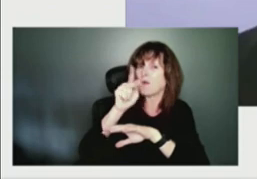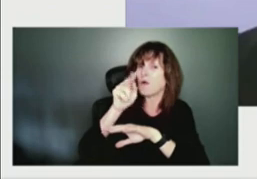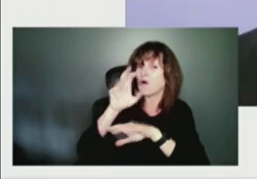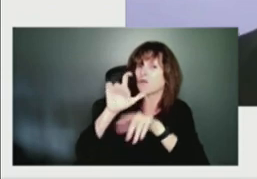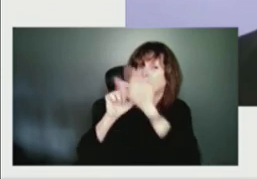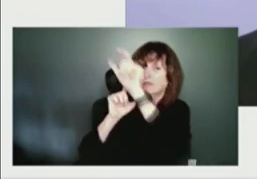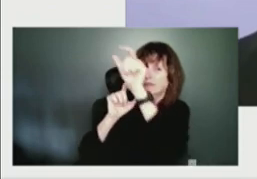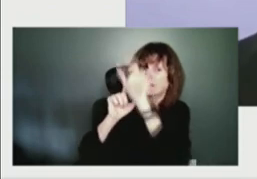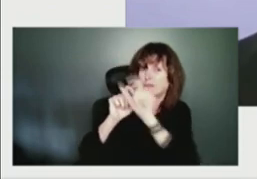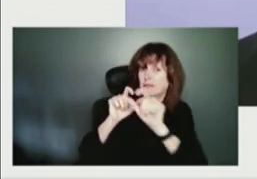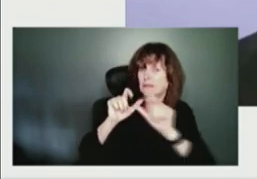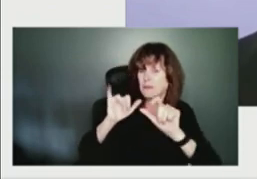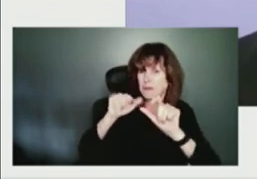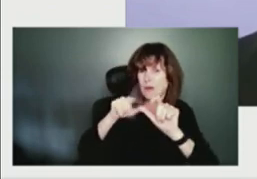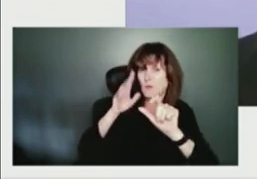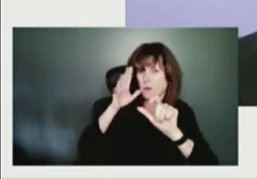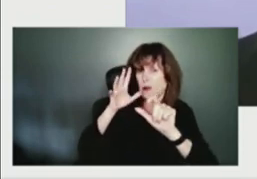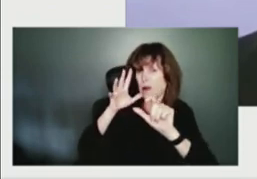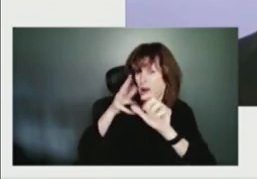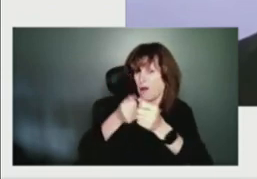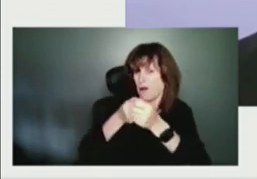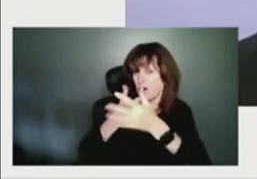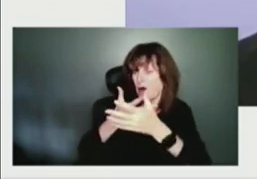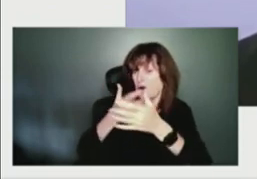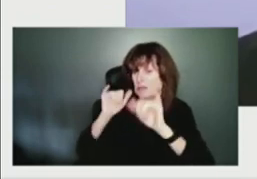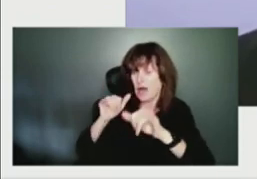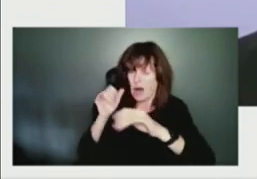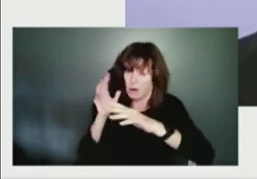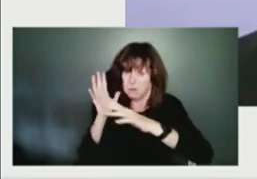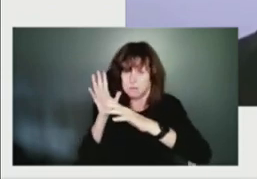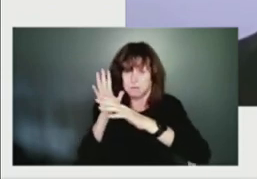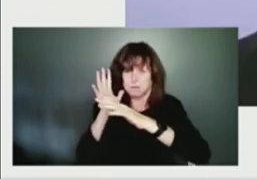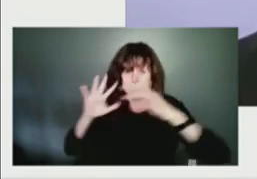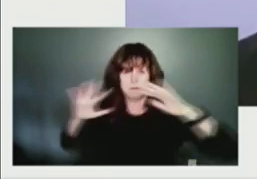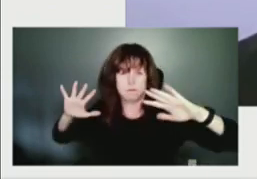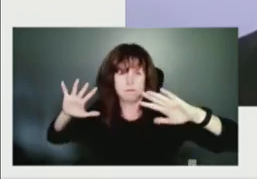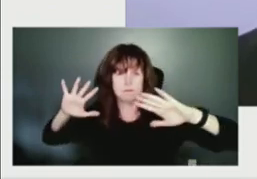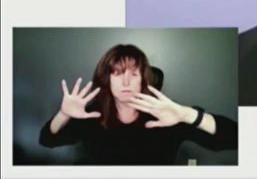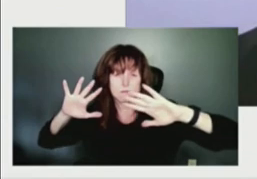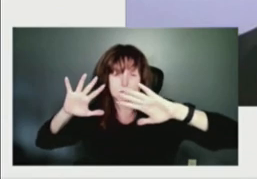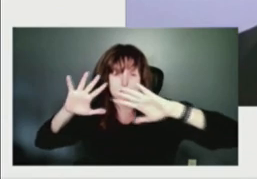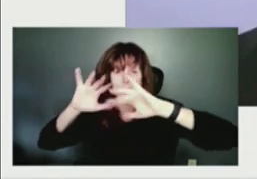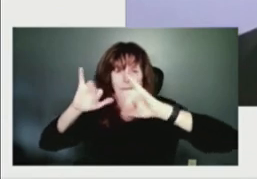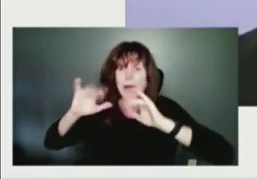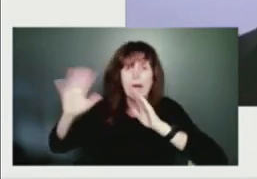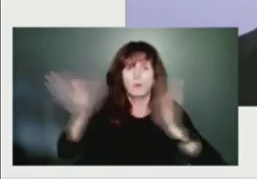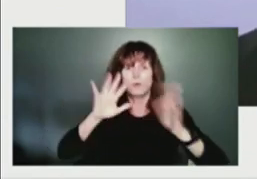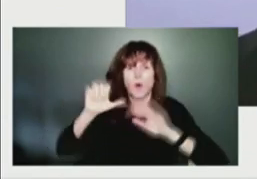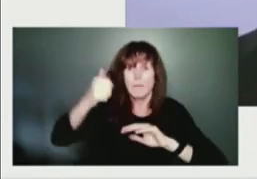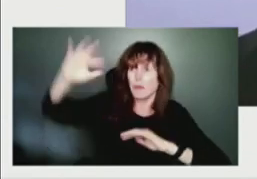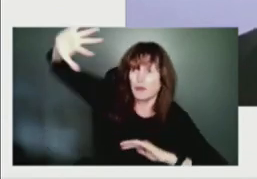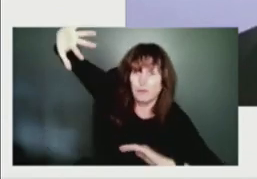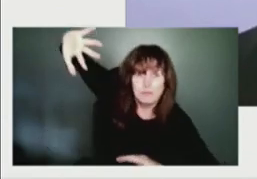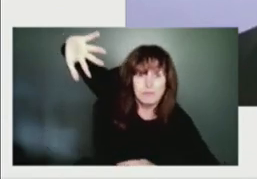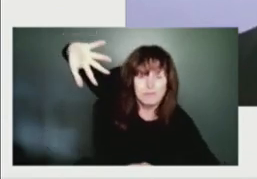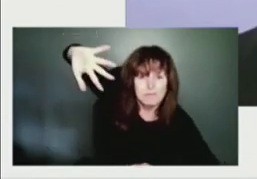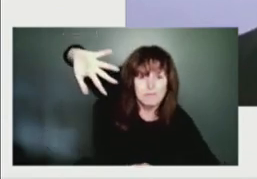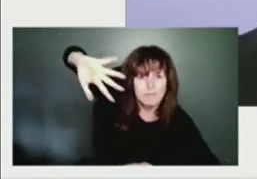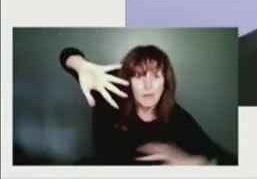timing of the interaction between that trough and the hurricane is very critical, both from a